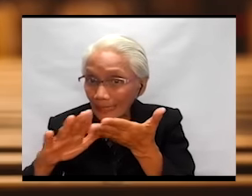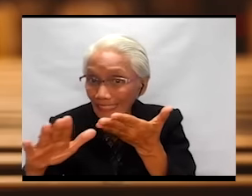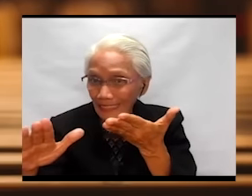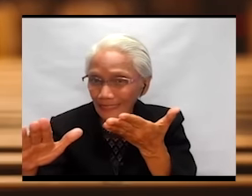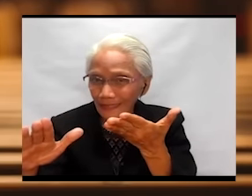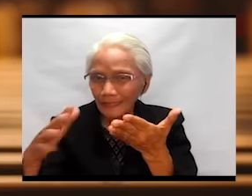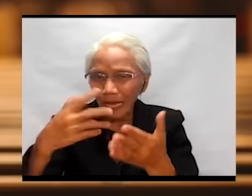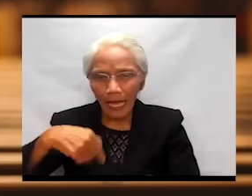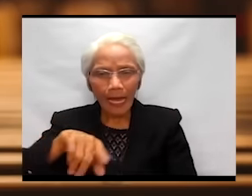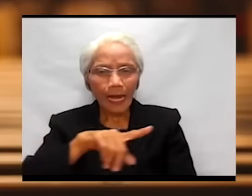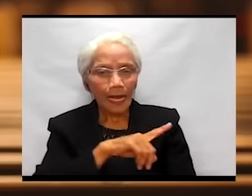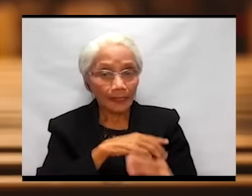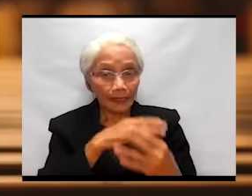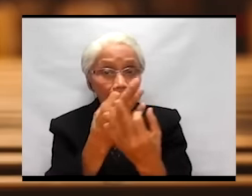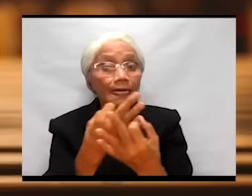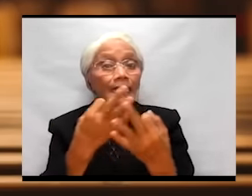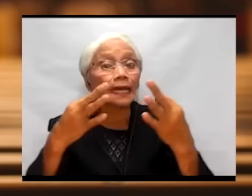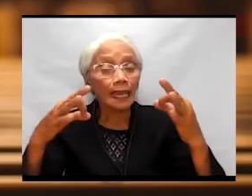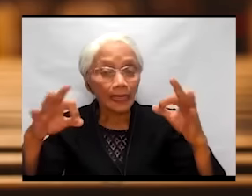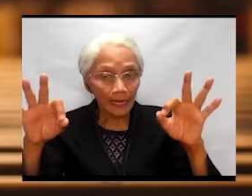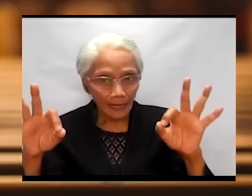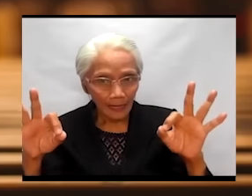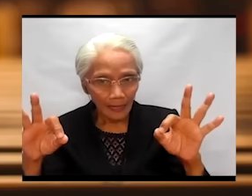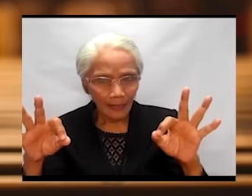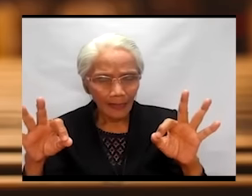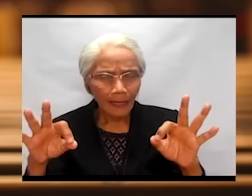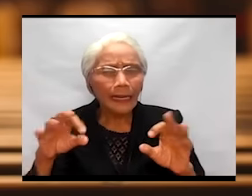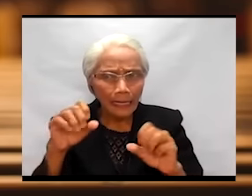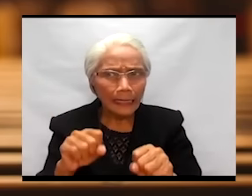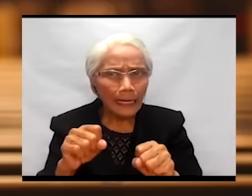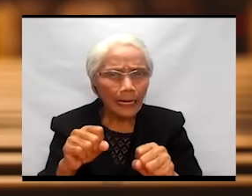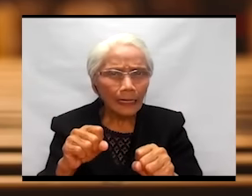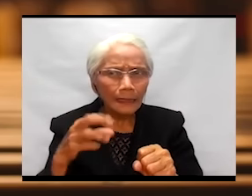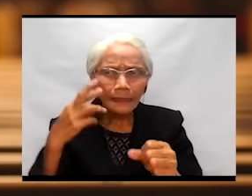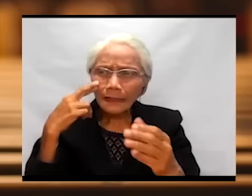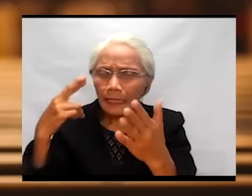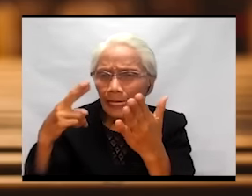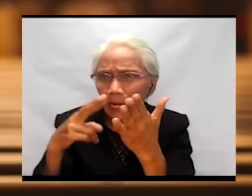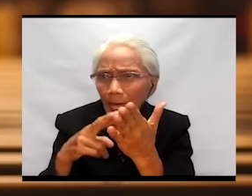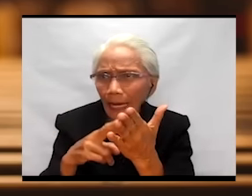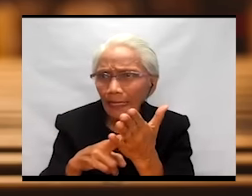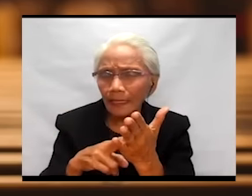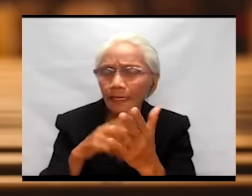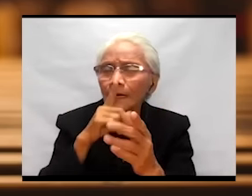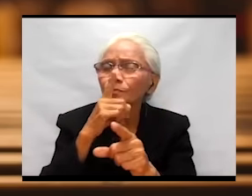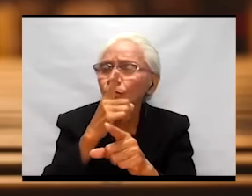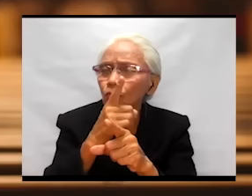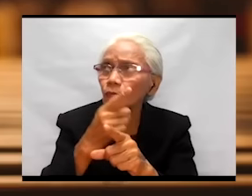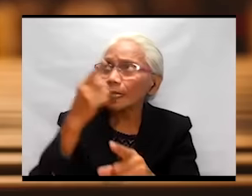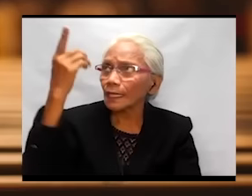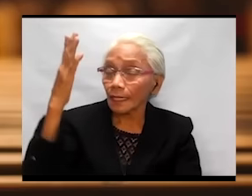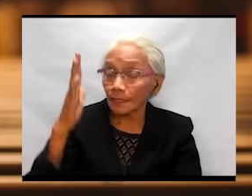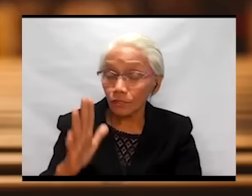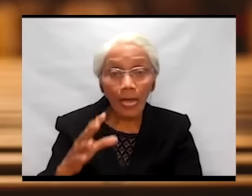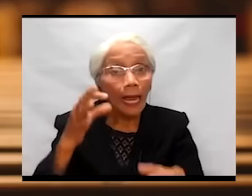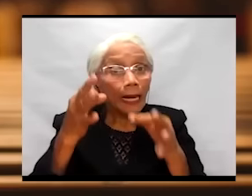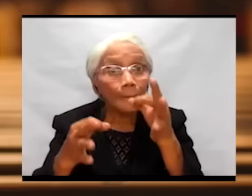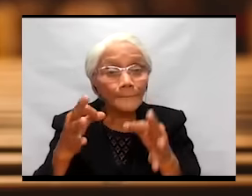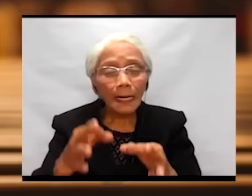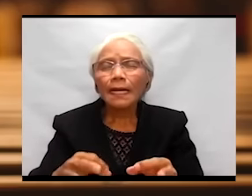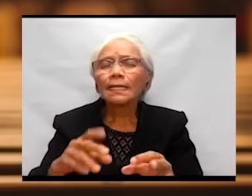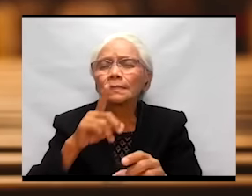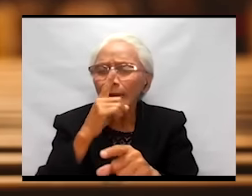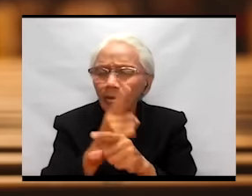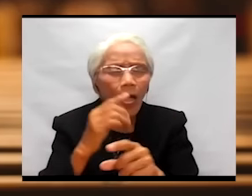na kilalanin ang tunay na Diyos kapag tayo ay walang wala nang makapitang